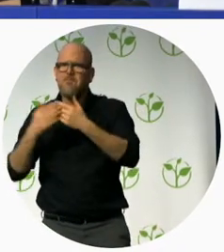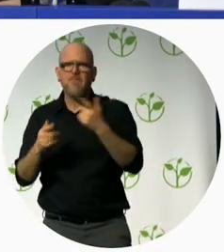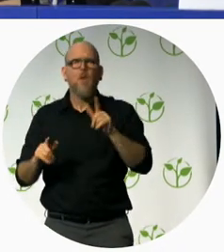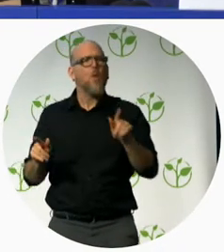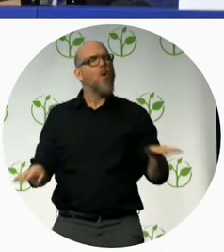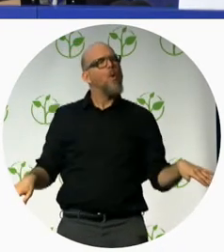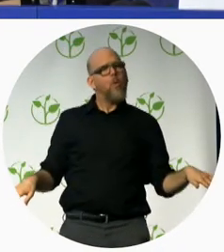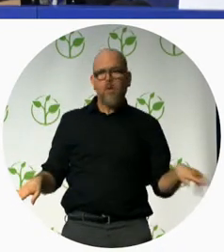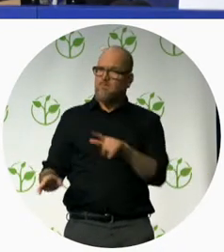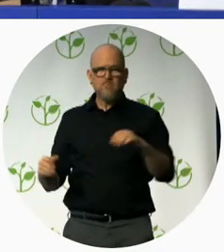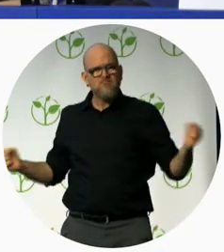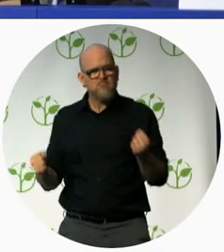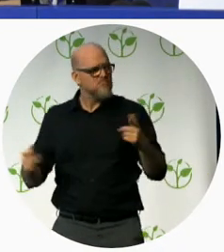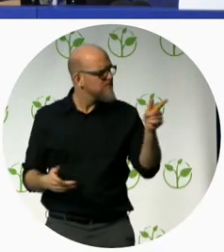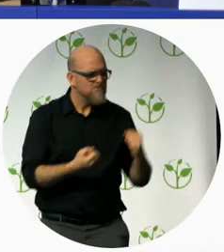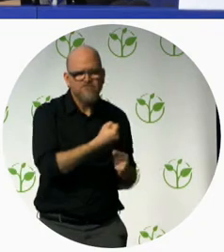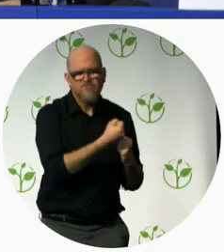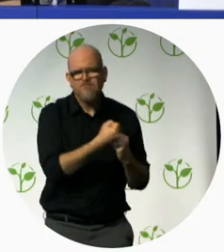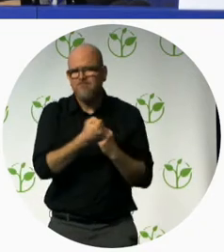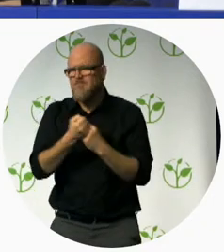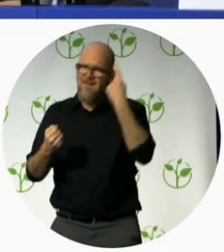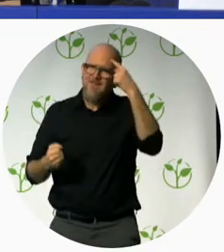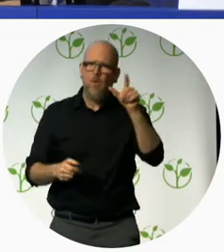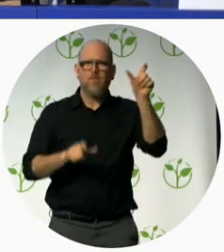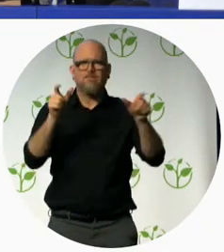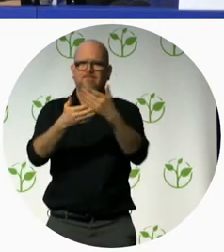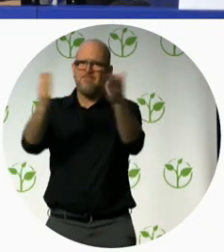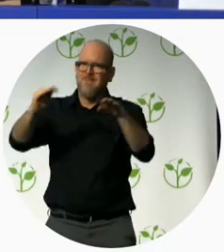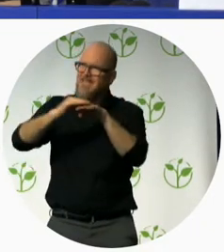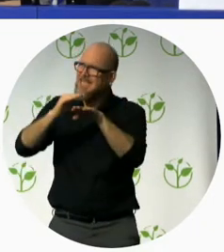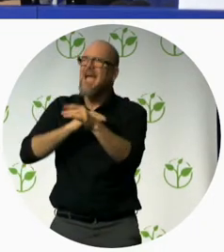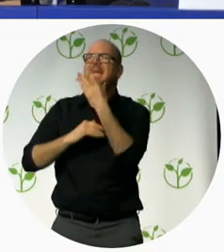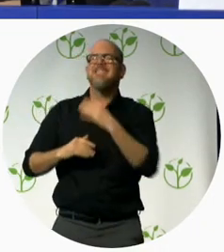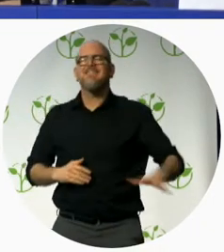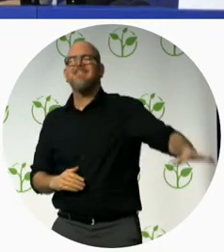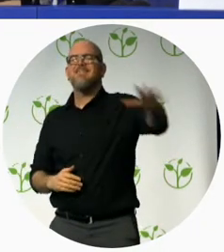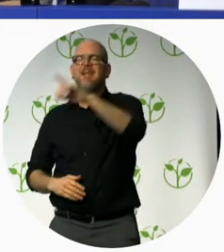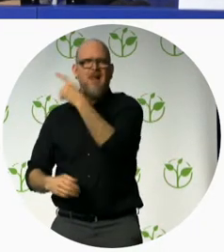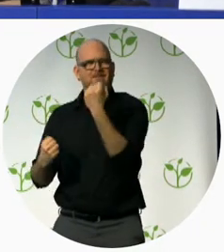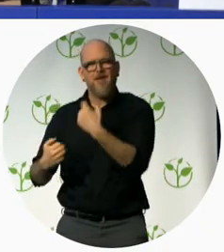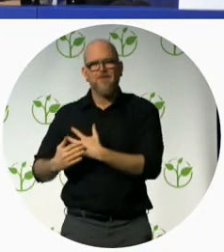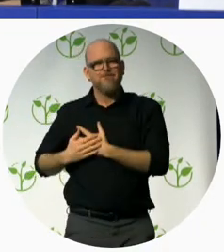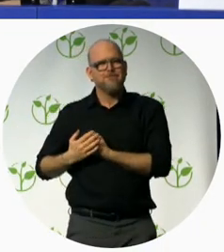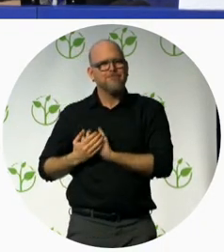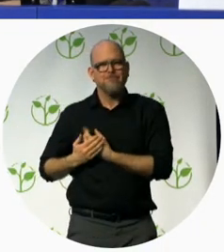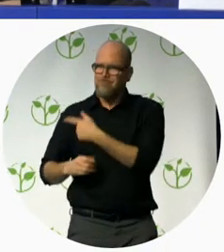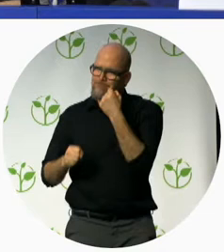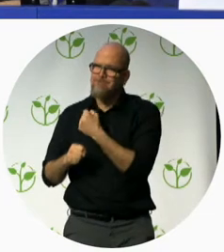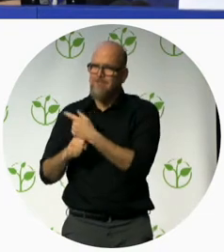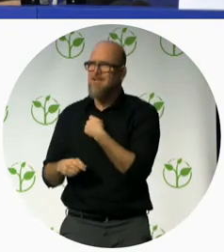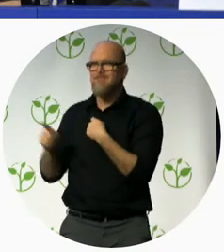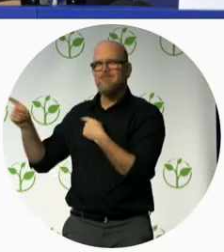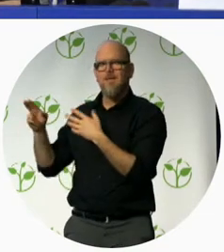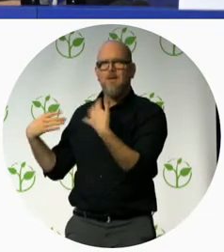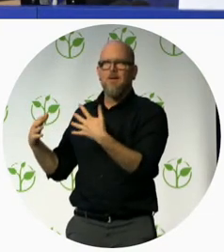promoting accessibility in Israel therefore the Israeli society by and large including us Asuta members feel